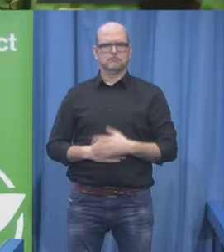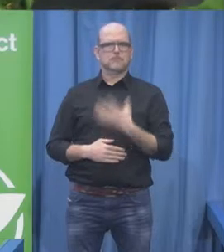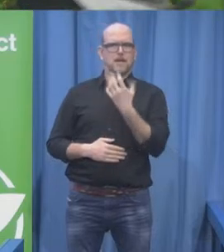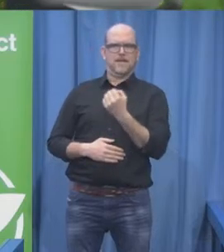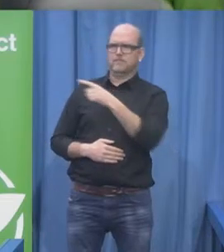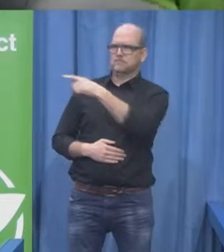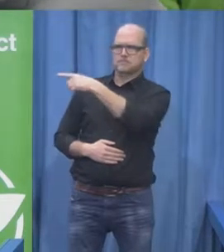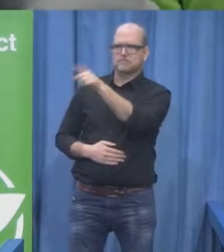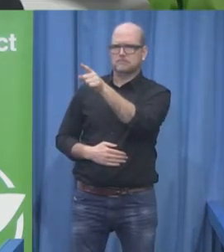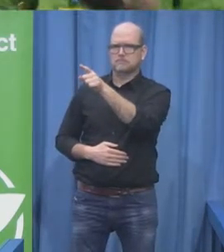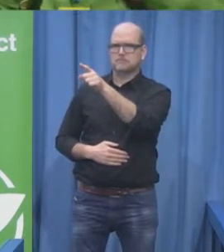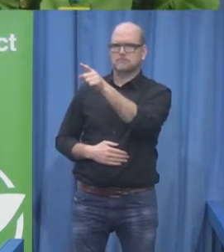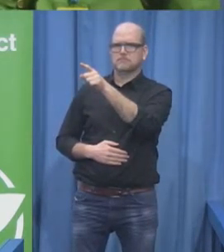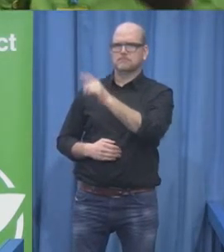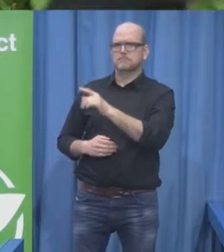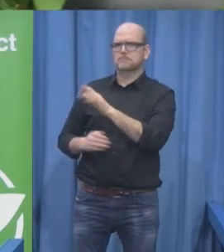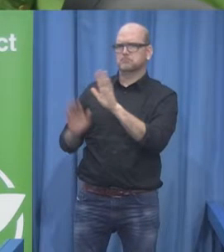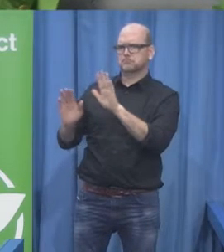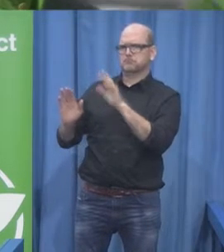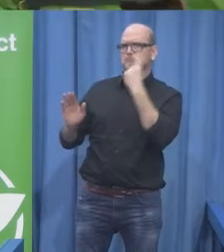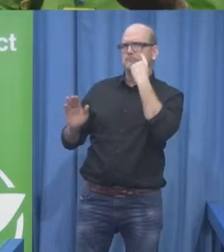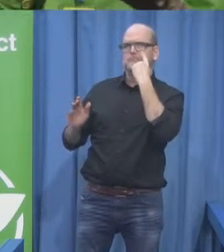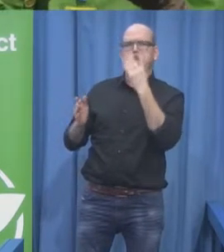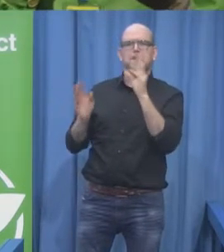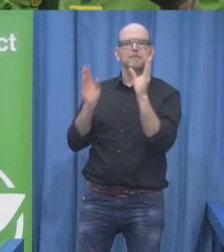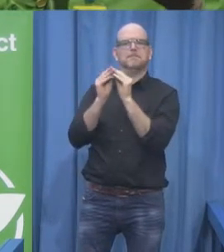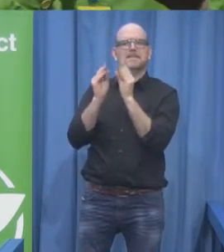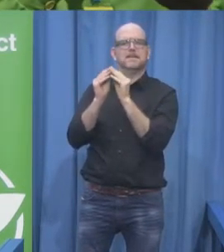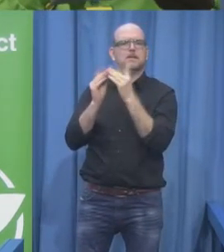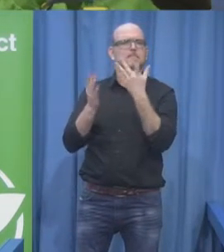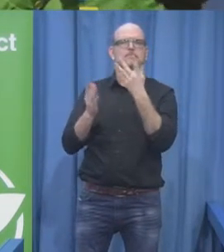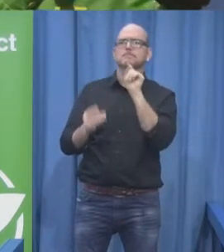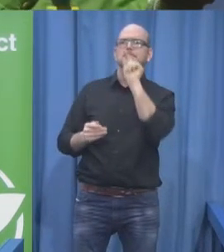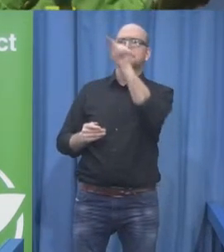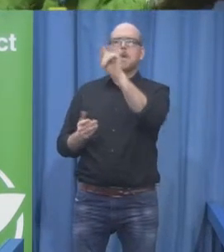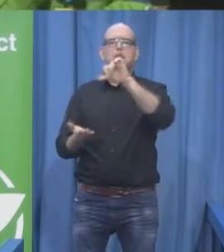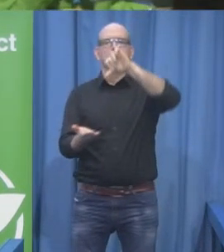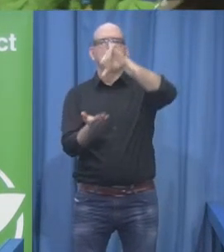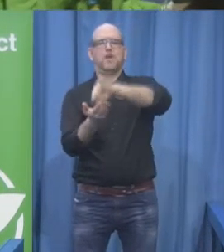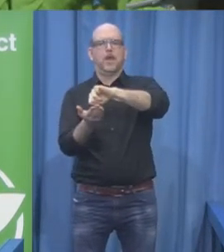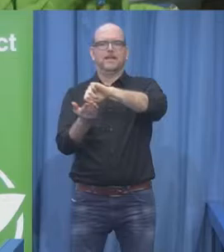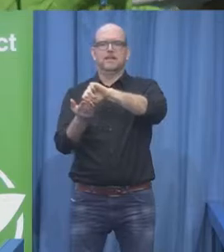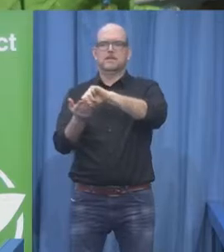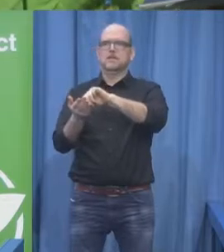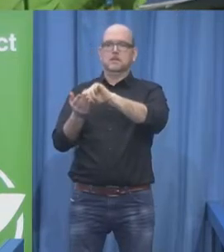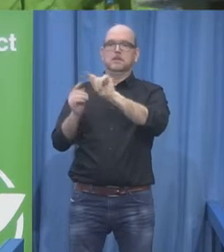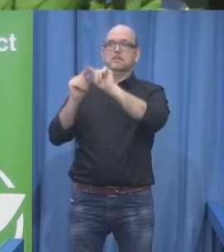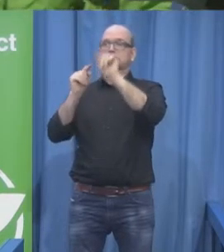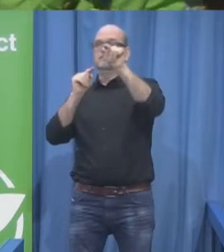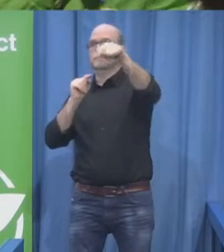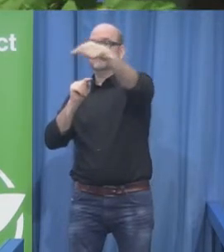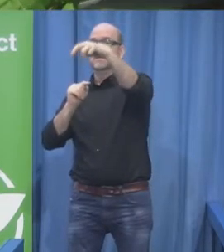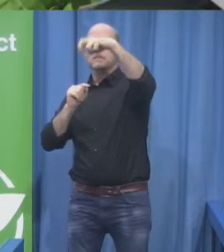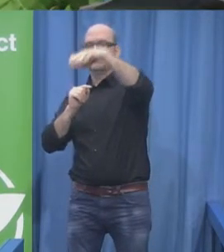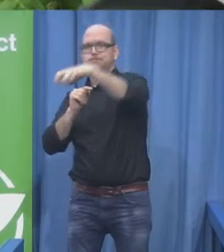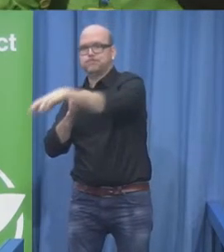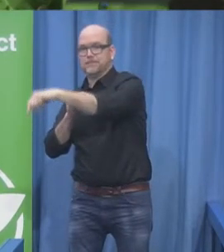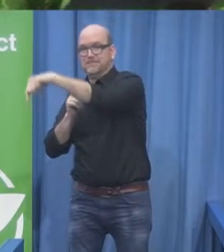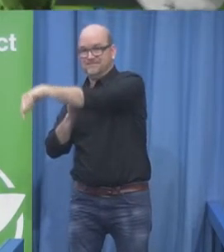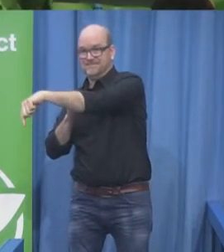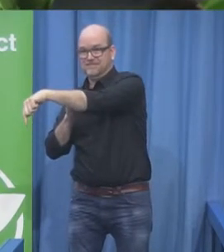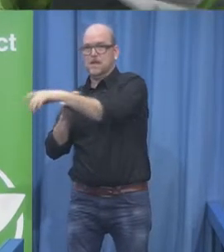two meeting places outside of the lobby. One is downstairs and that has an induction loop for you as well should you require.